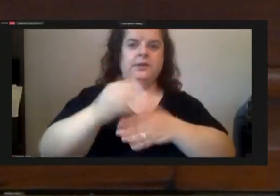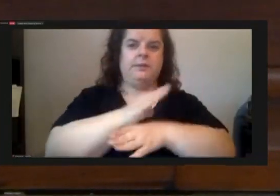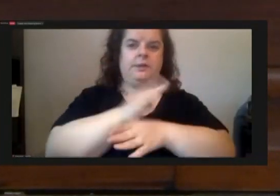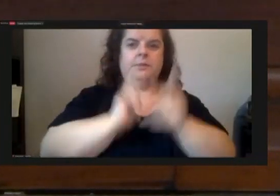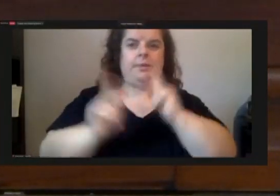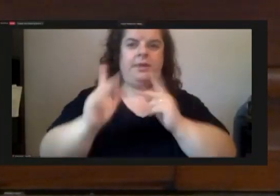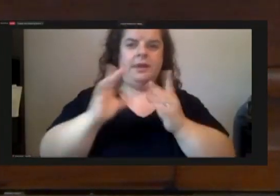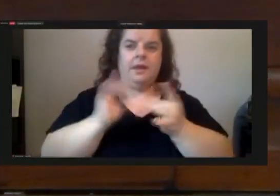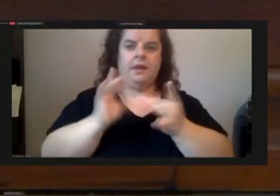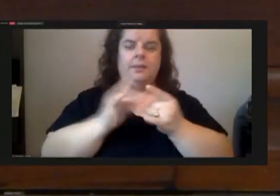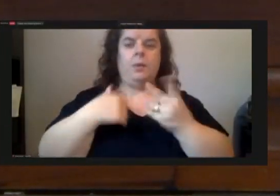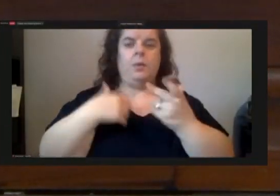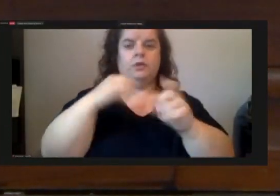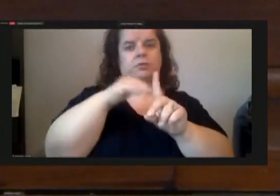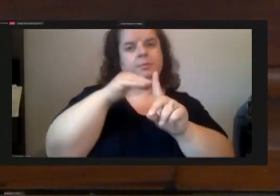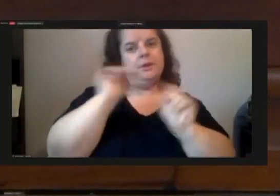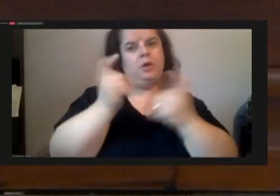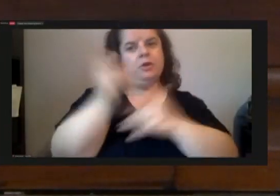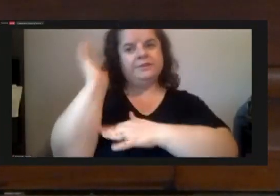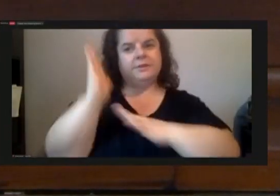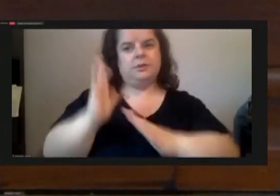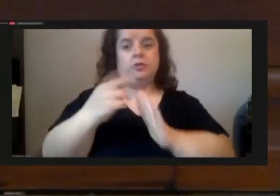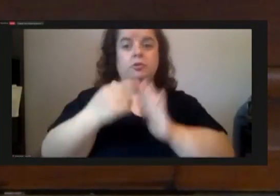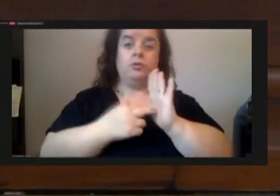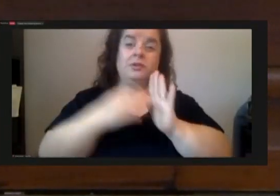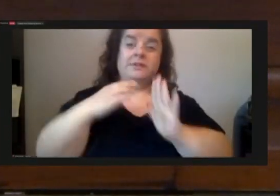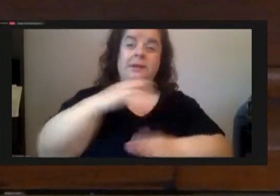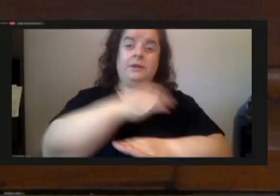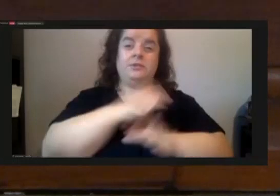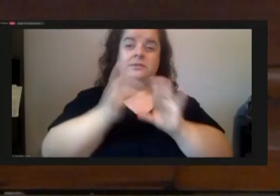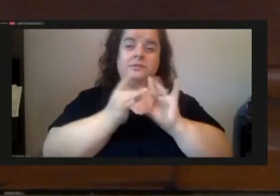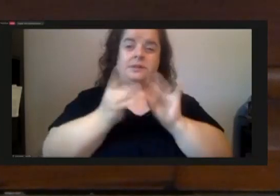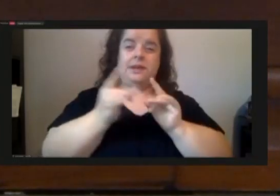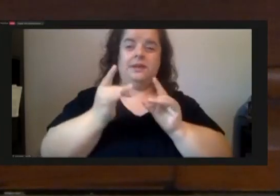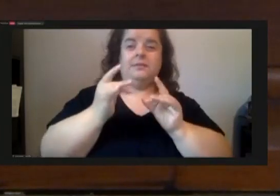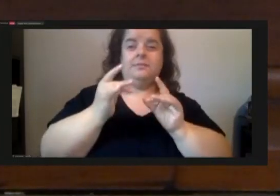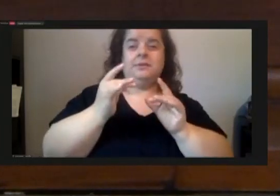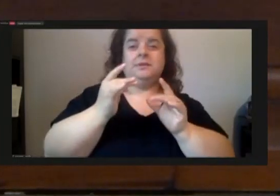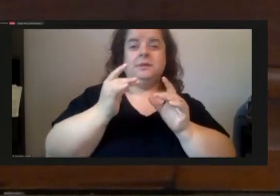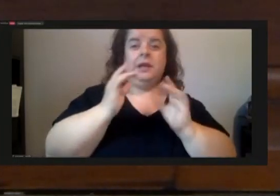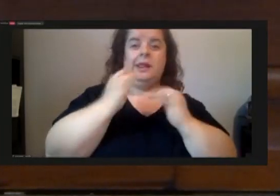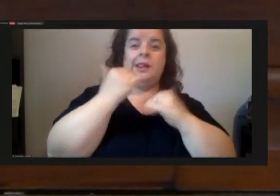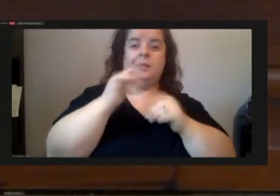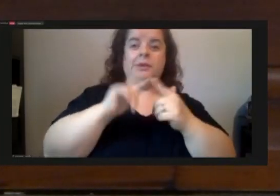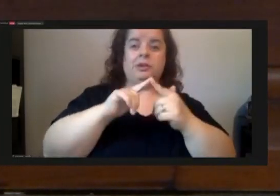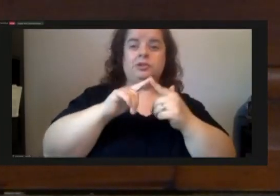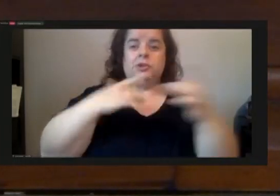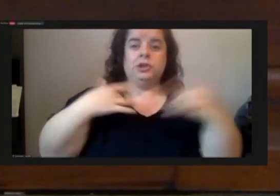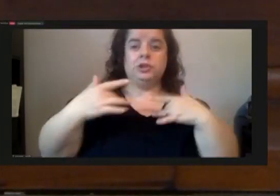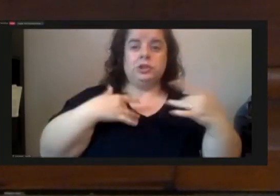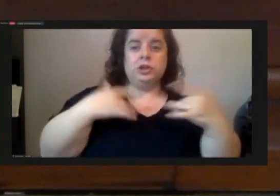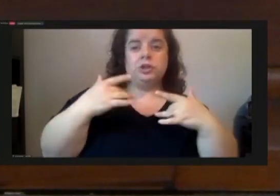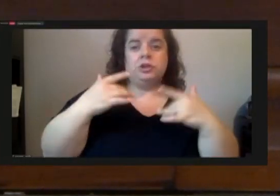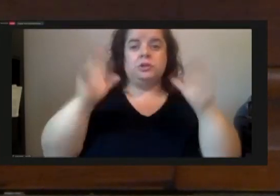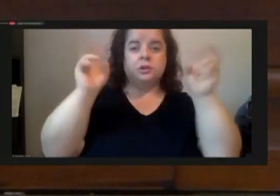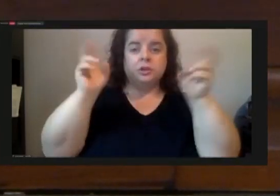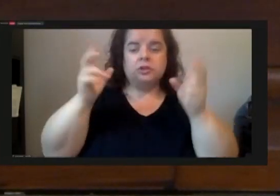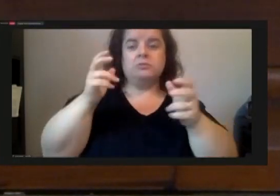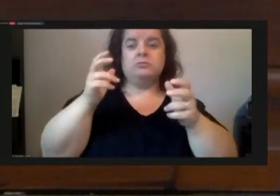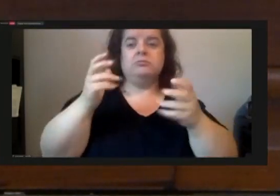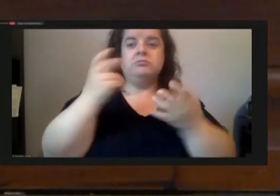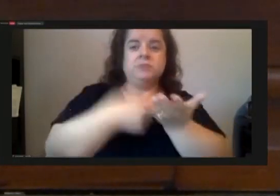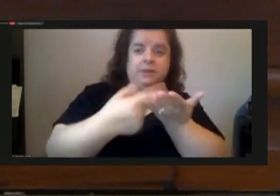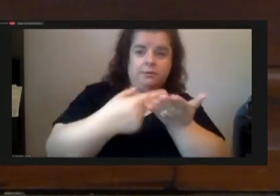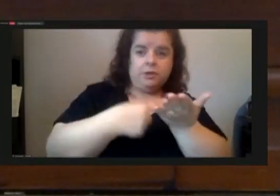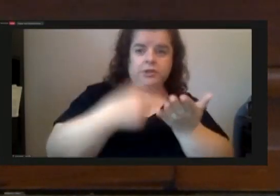i would like to remind all speakers of the rules of council state that comments are limited to matters of concern official action or deliberation which are or may be before city